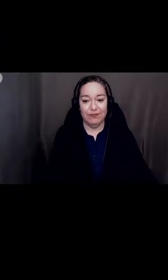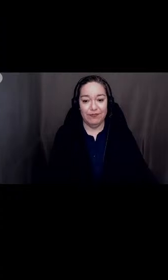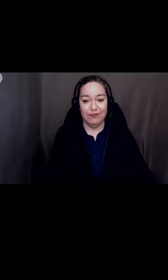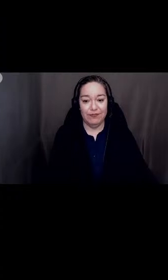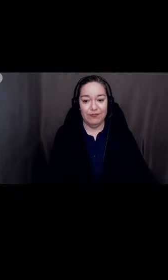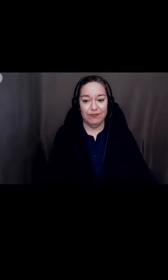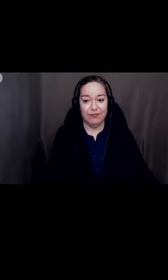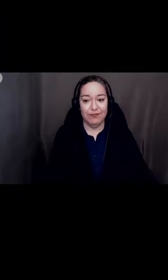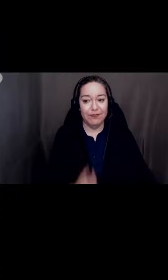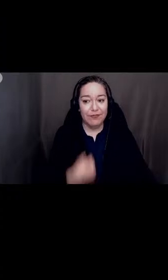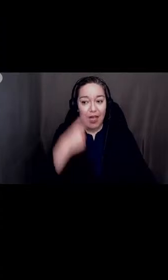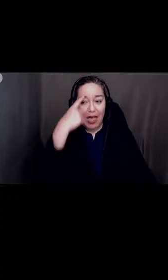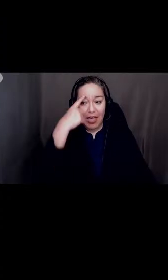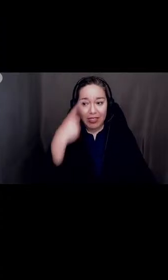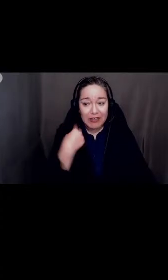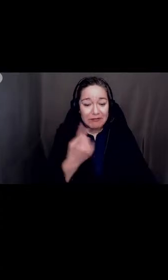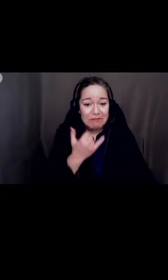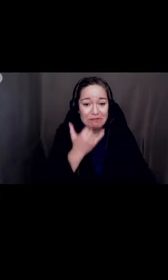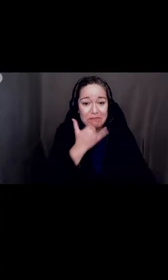I think I'm muted.